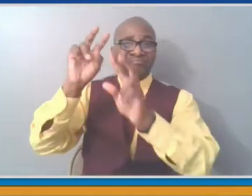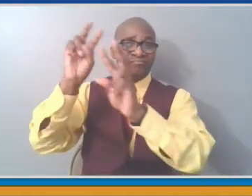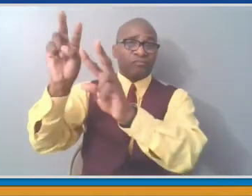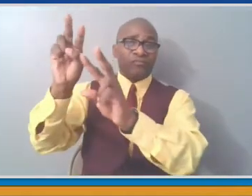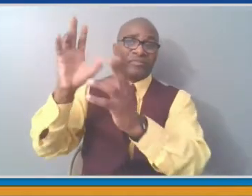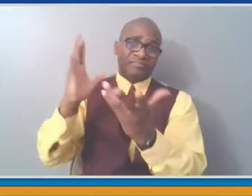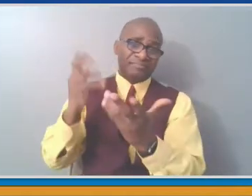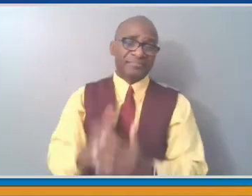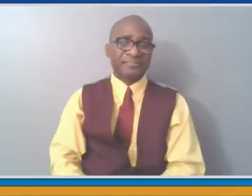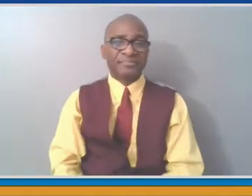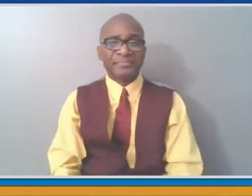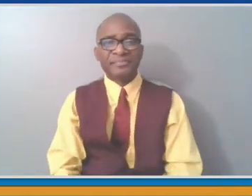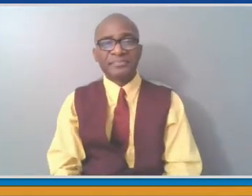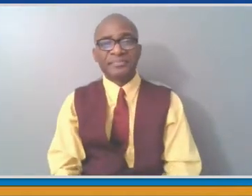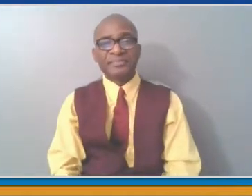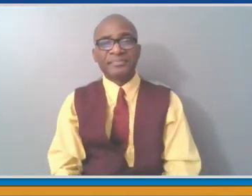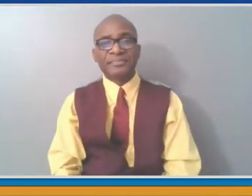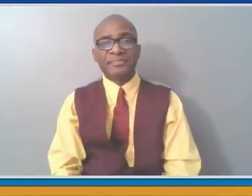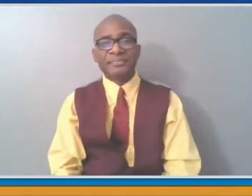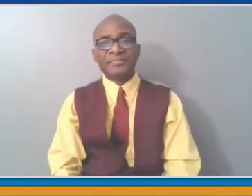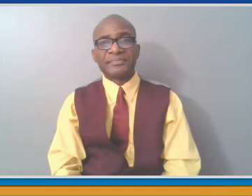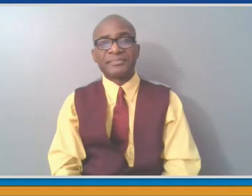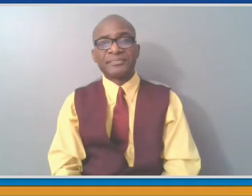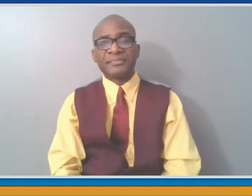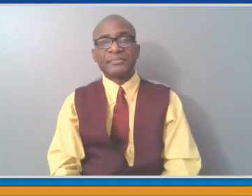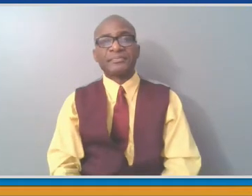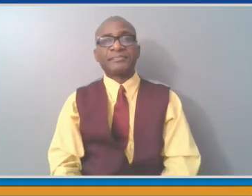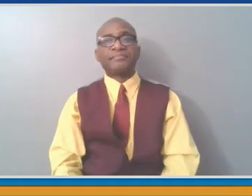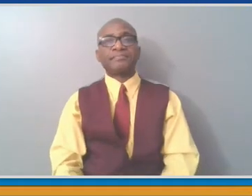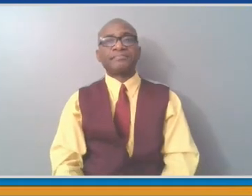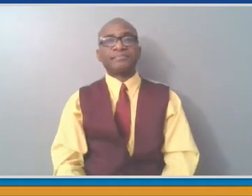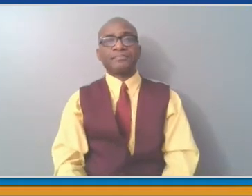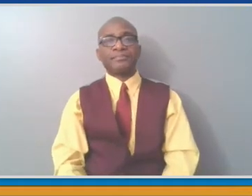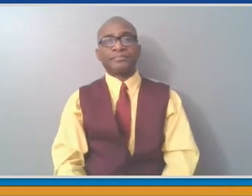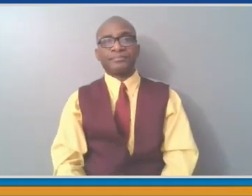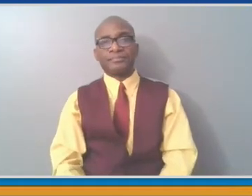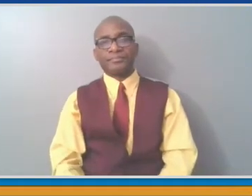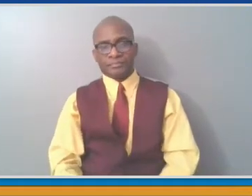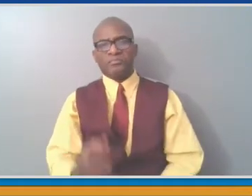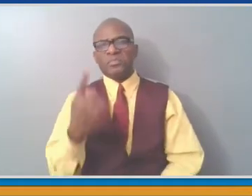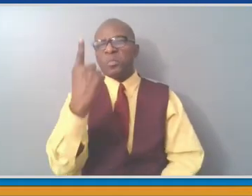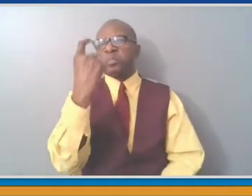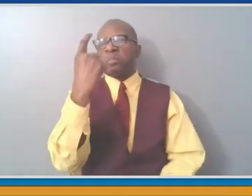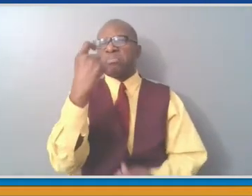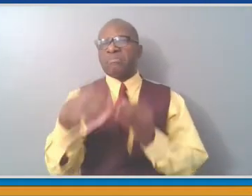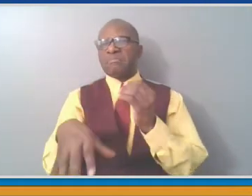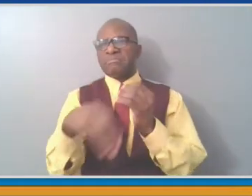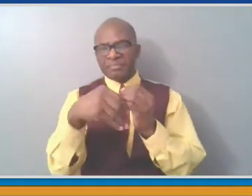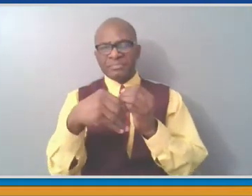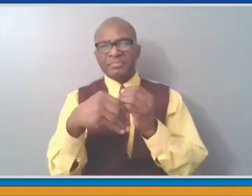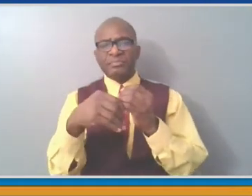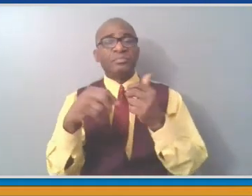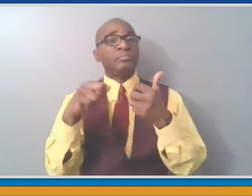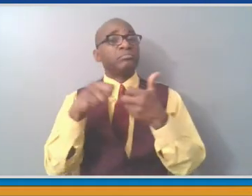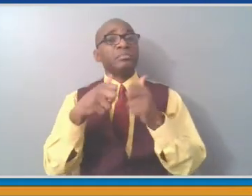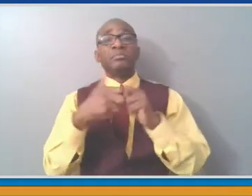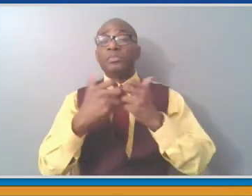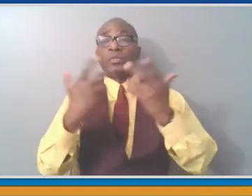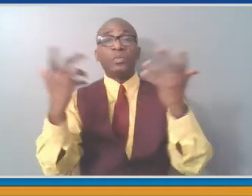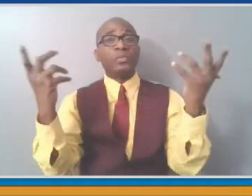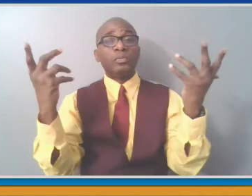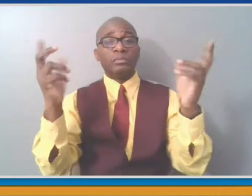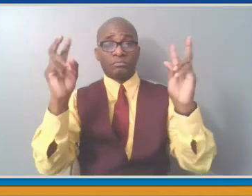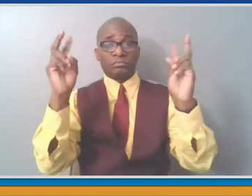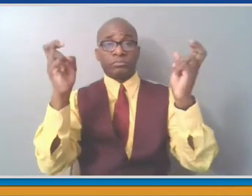discussion. It'll take a few seconds to cover, but that's the issue that's really peaked up in the last 10 days or so. And that is disc golf. Disc